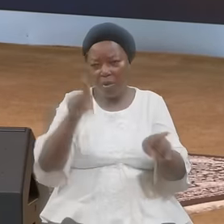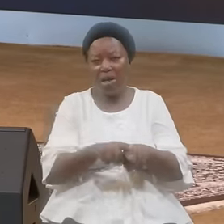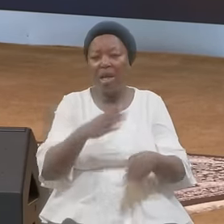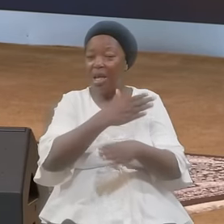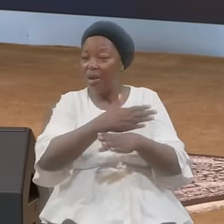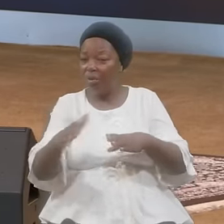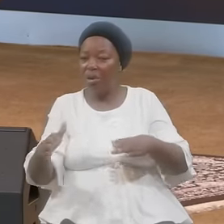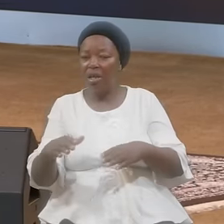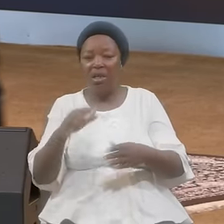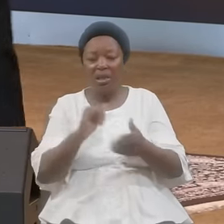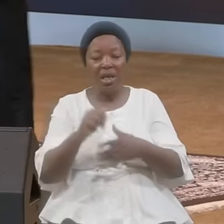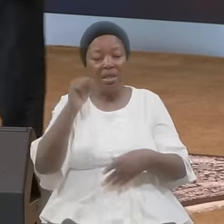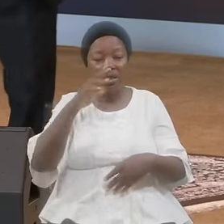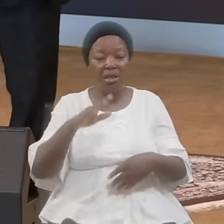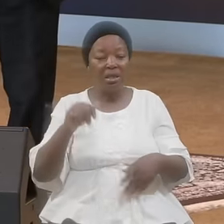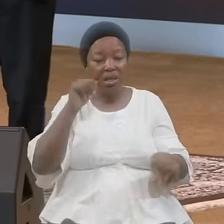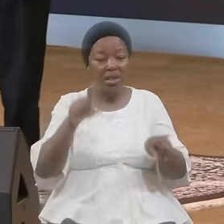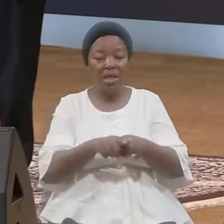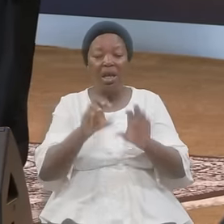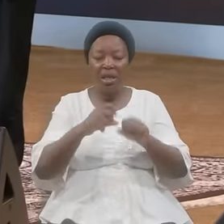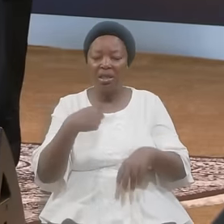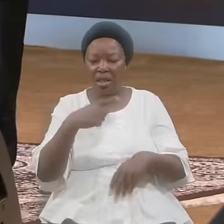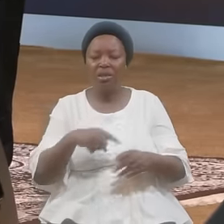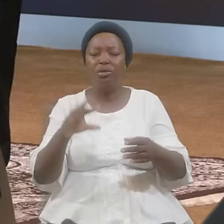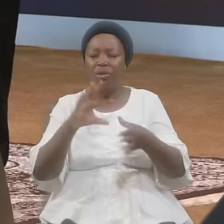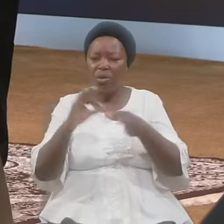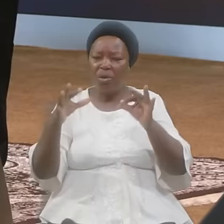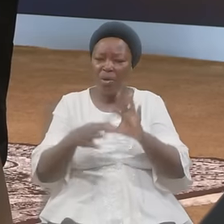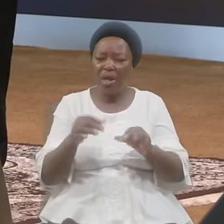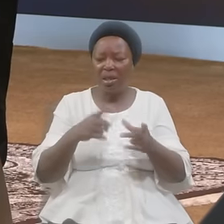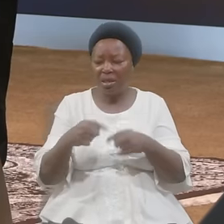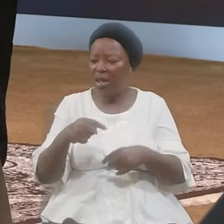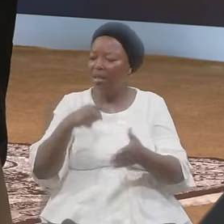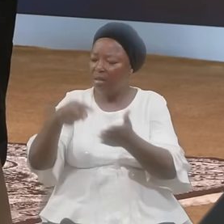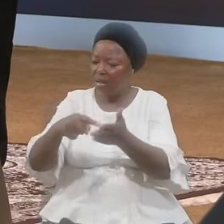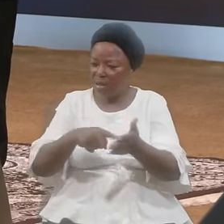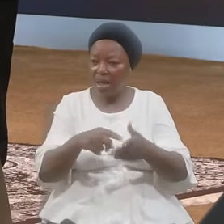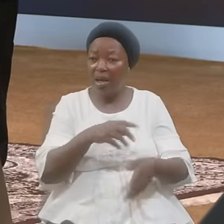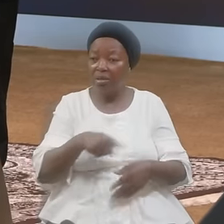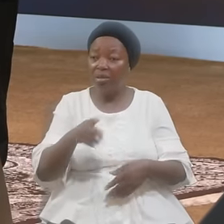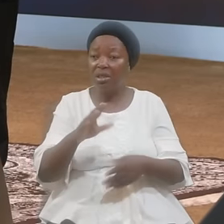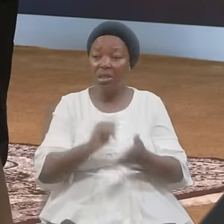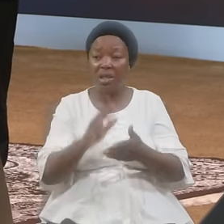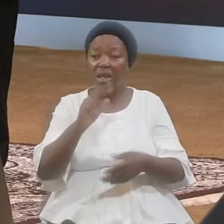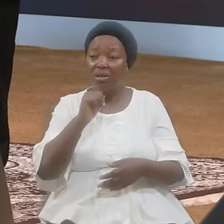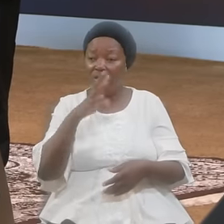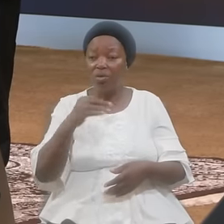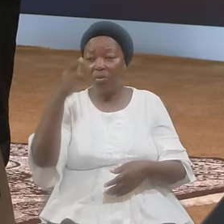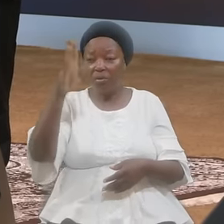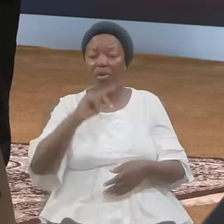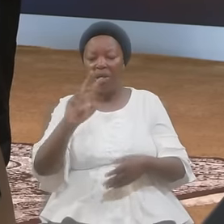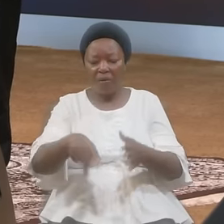Can Tell Stories And They Say This And That And Those Who Are Not Of God They